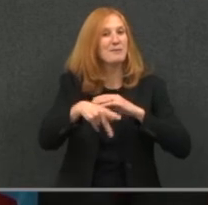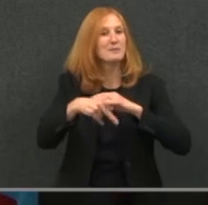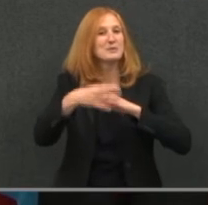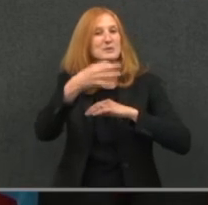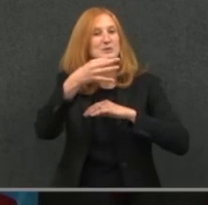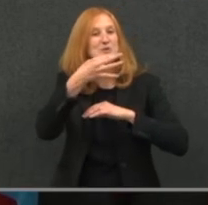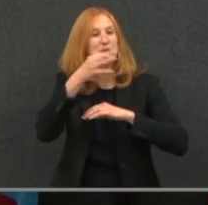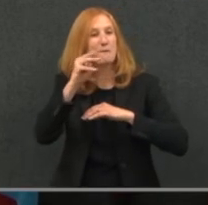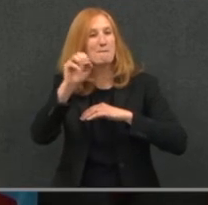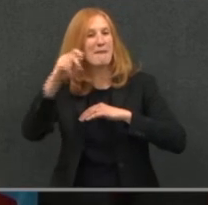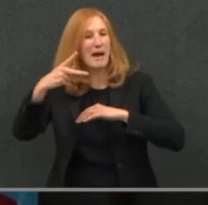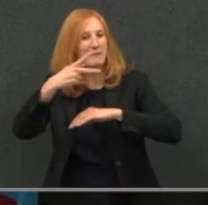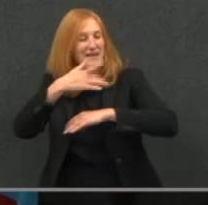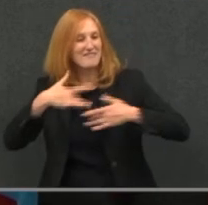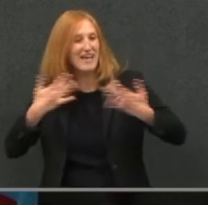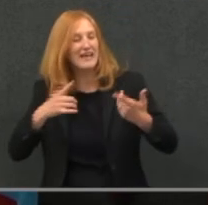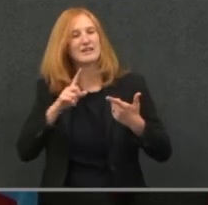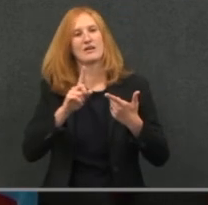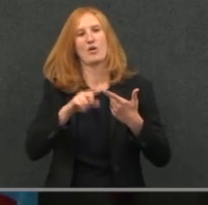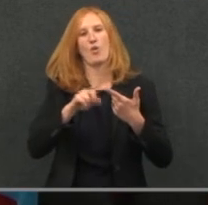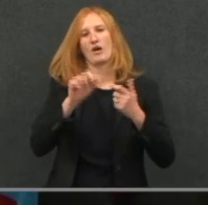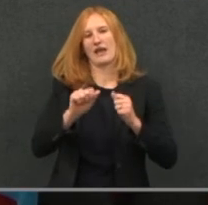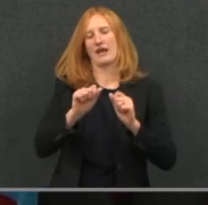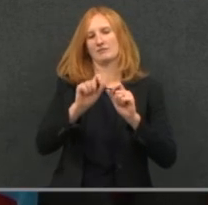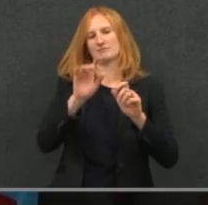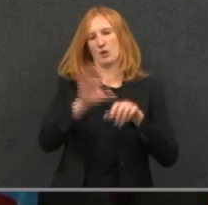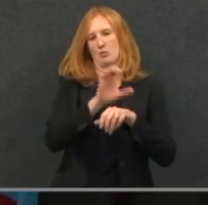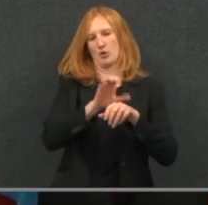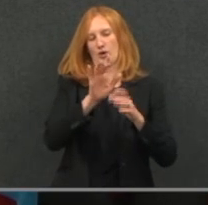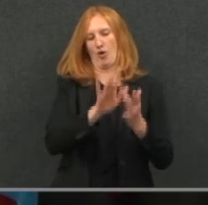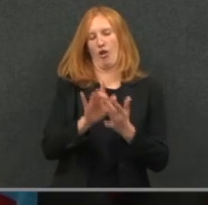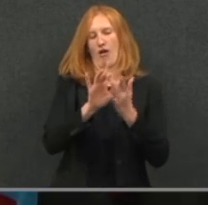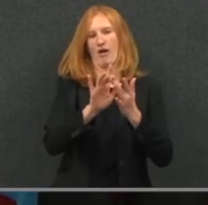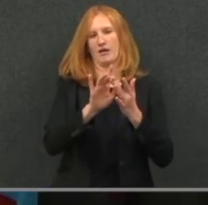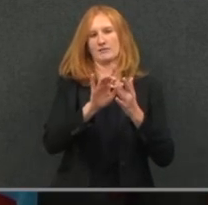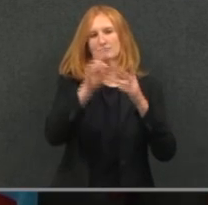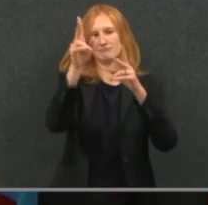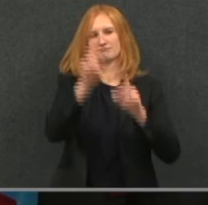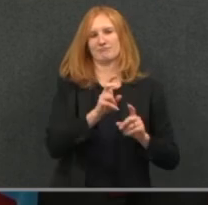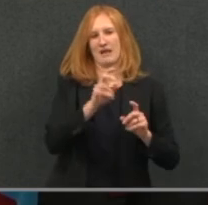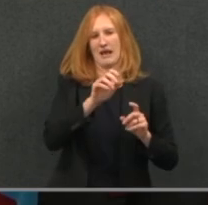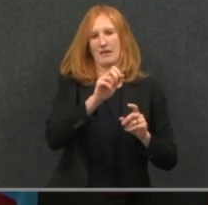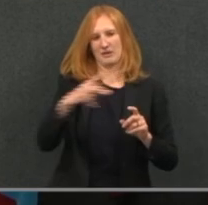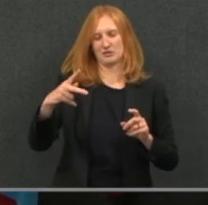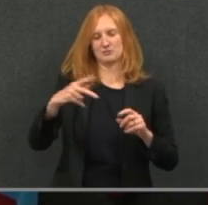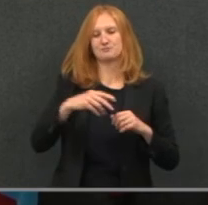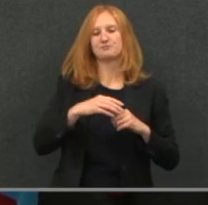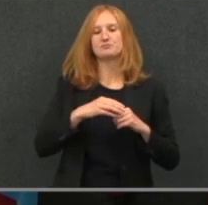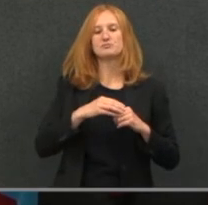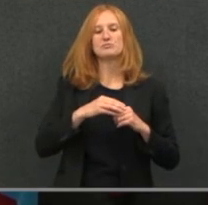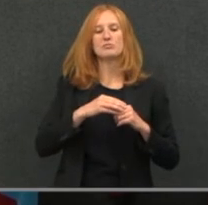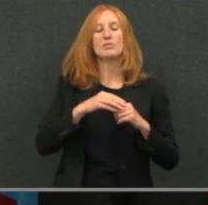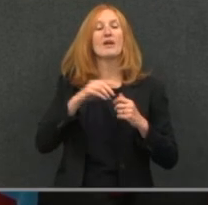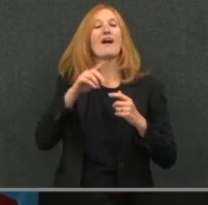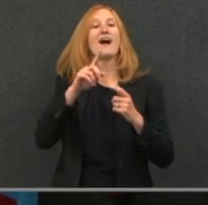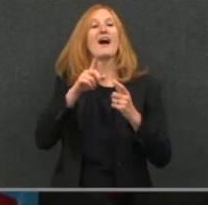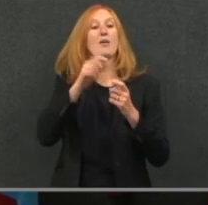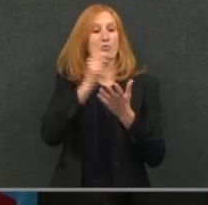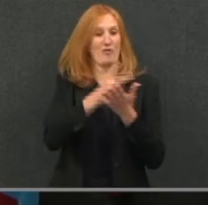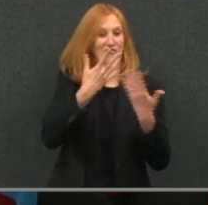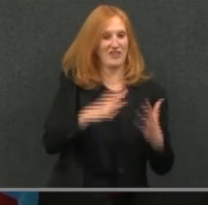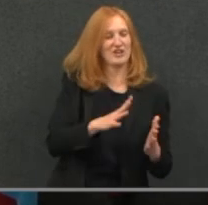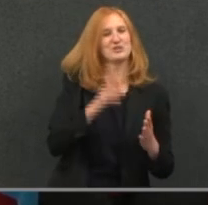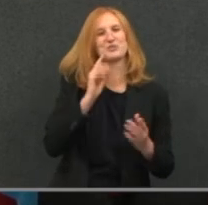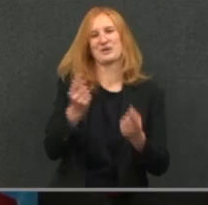application from us, or it can be accessed on our website. And then after that approval is when they'd meet for the evaluation.